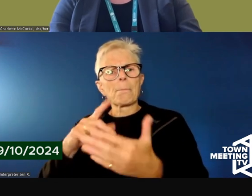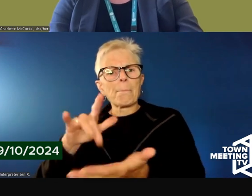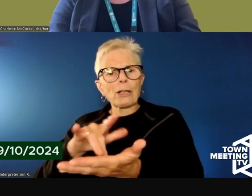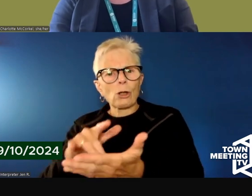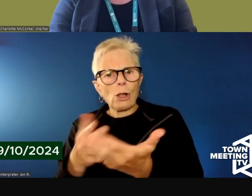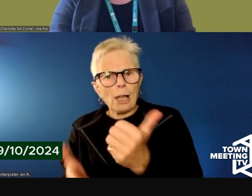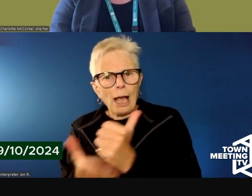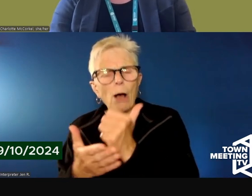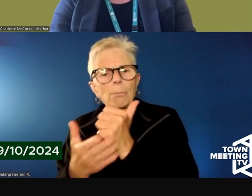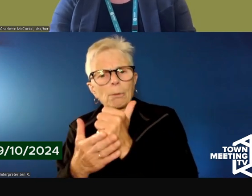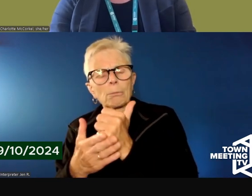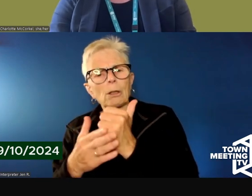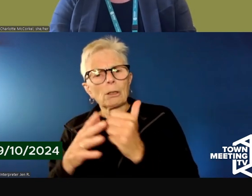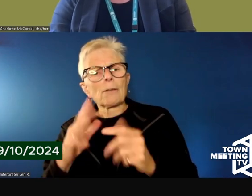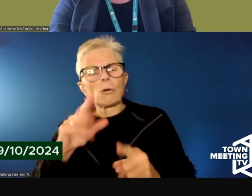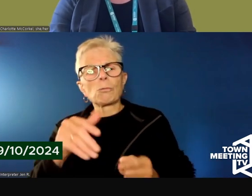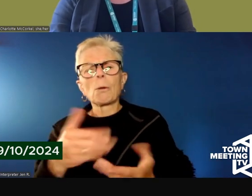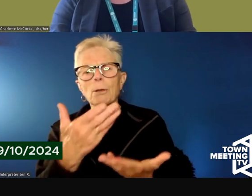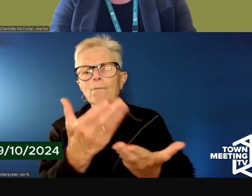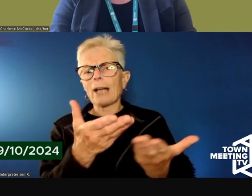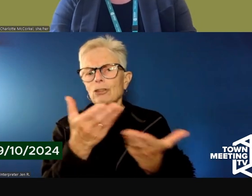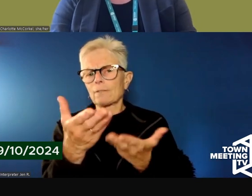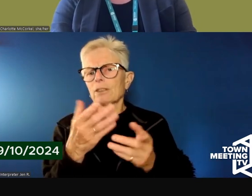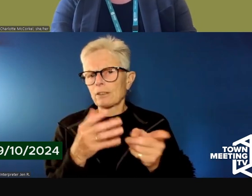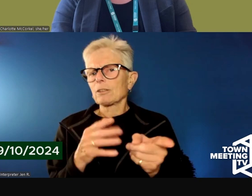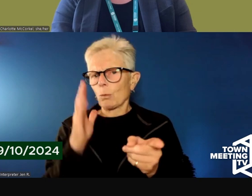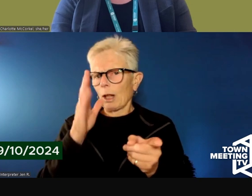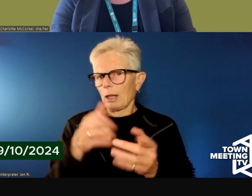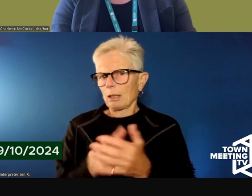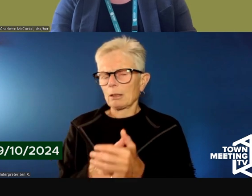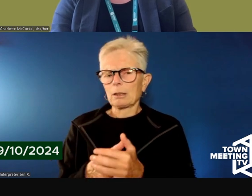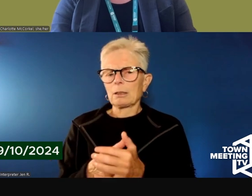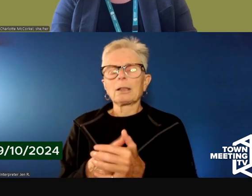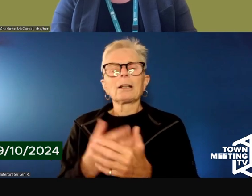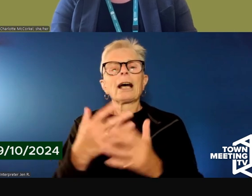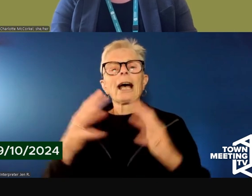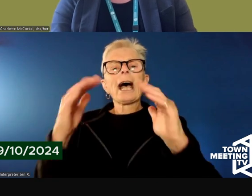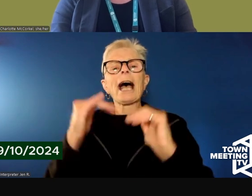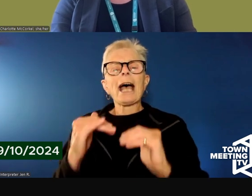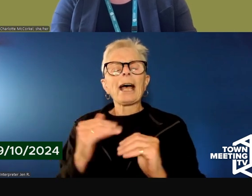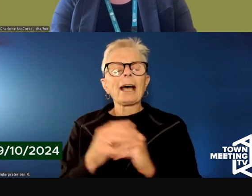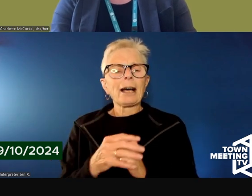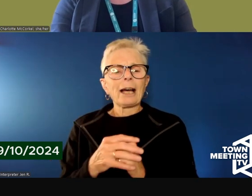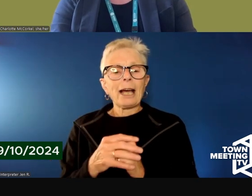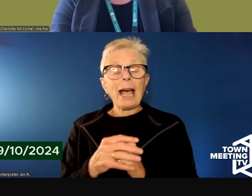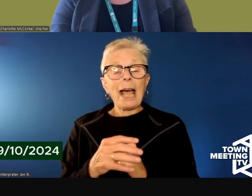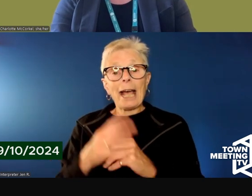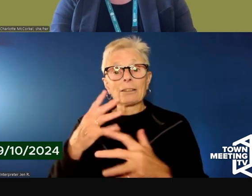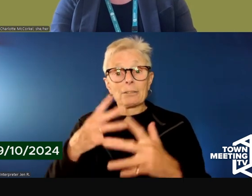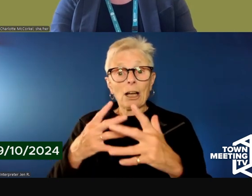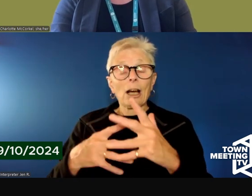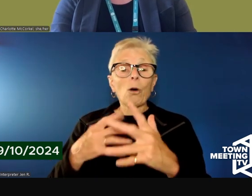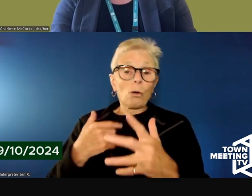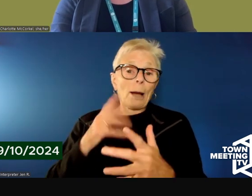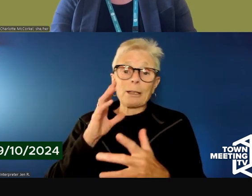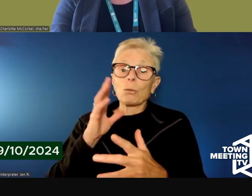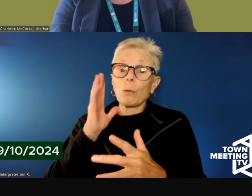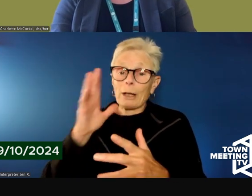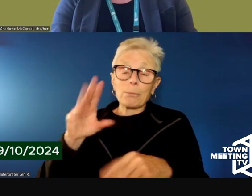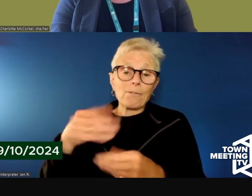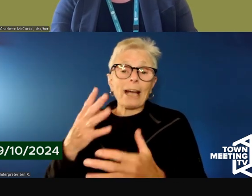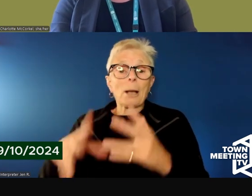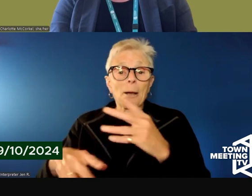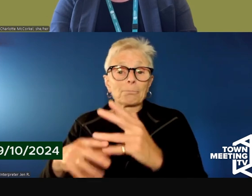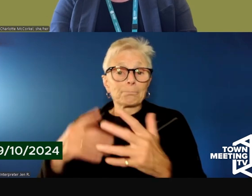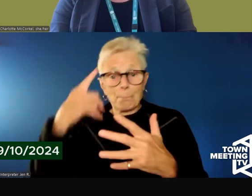And in addition, with regards to additional mental health supports, we have some